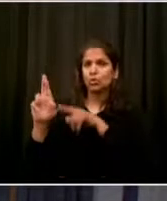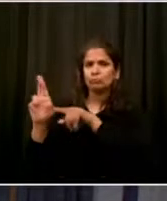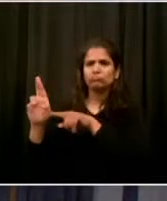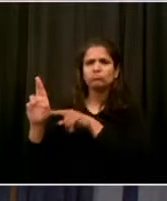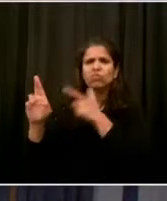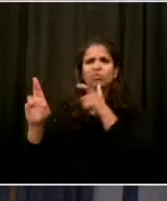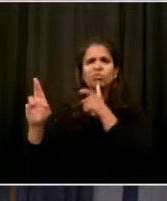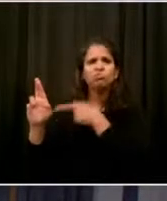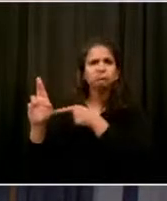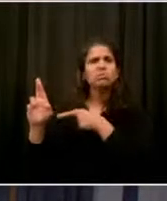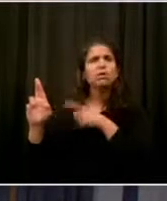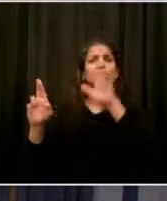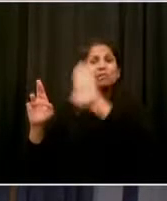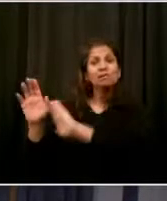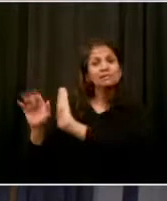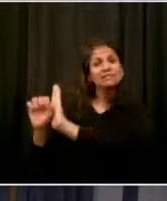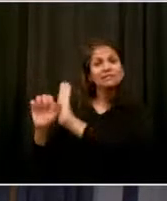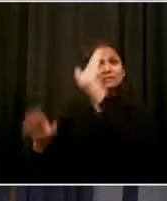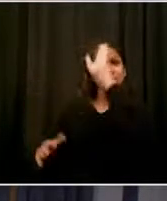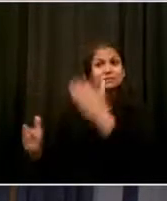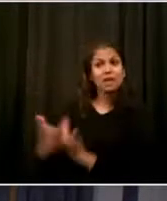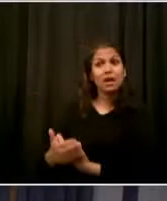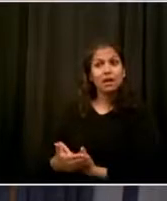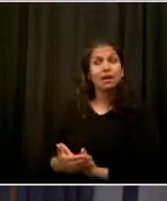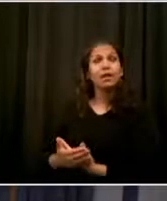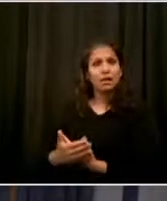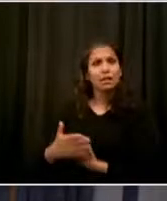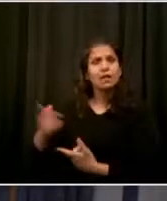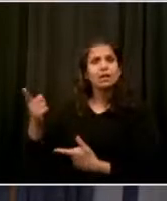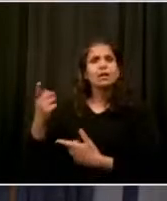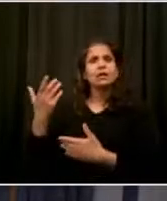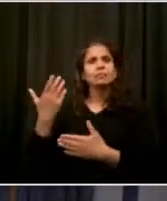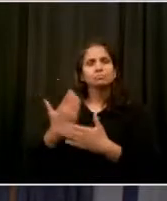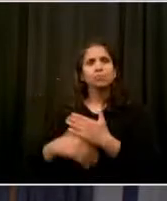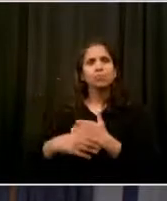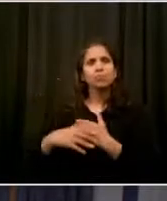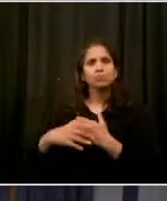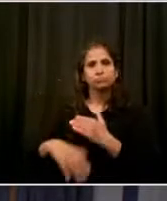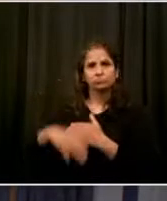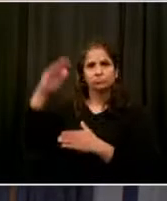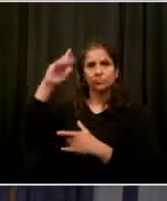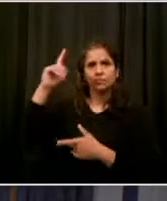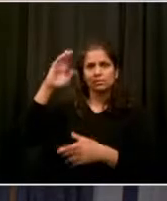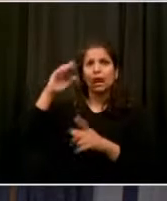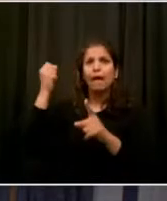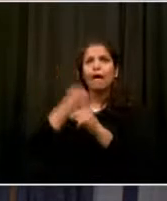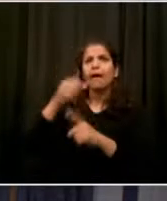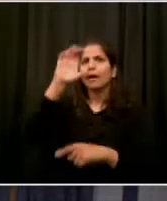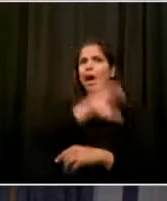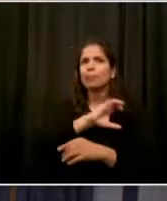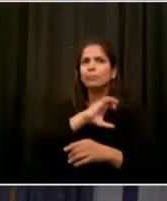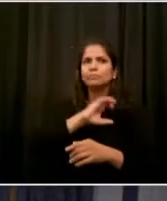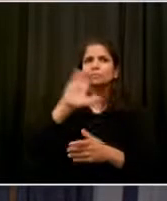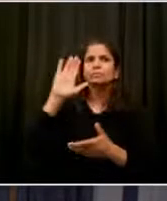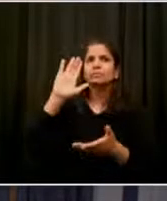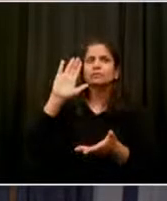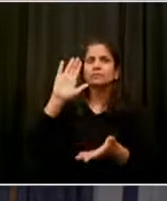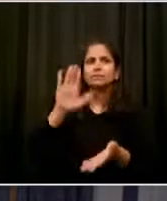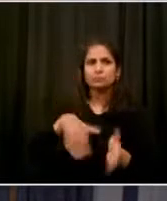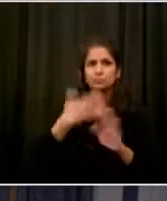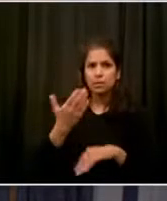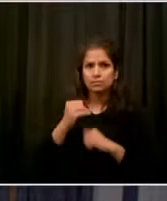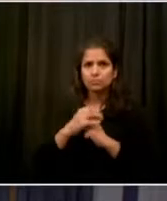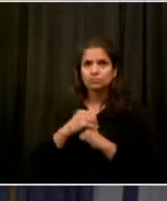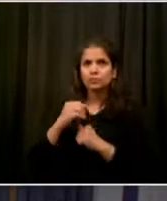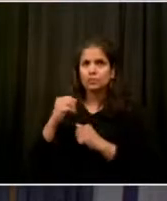one of the city's real, true, authentic leaders against gun violence, founded Lay Down, excuse me, Lay the